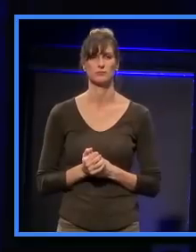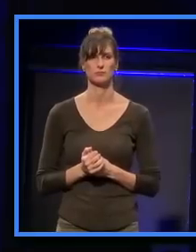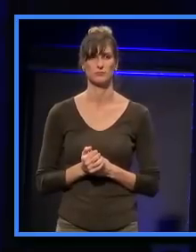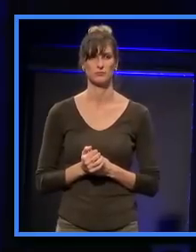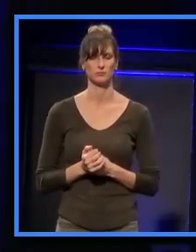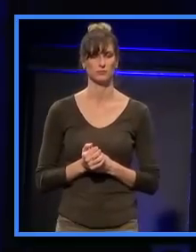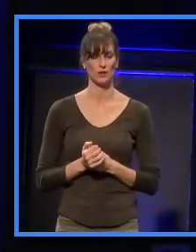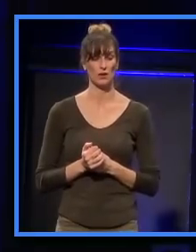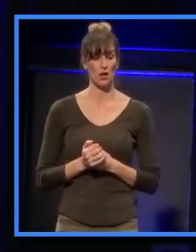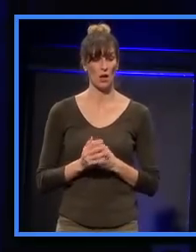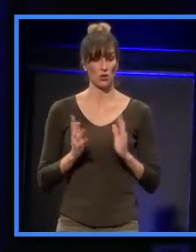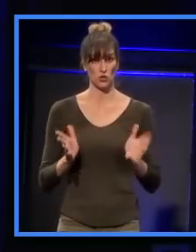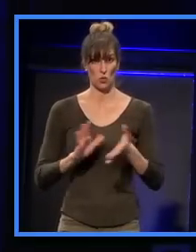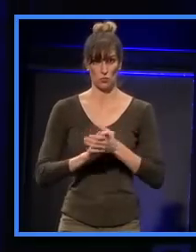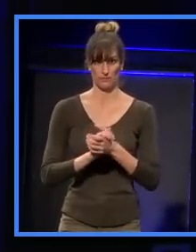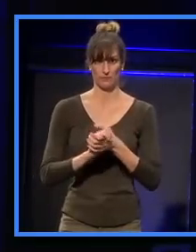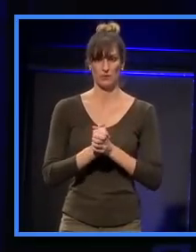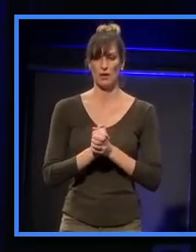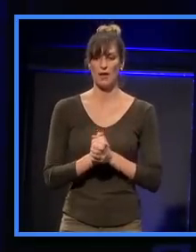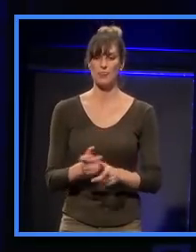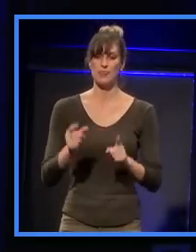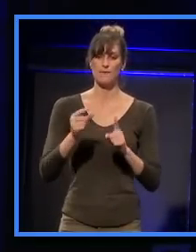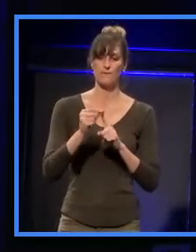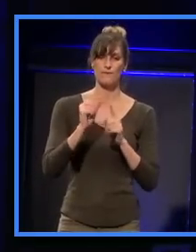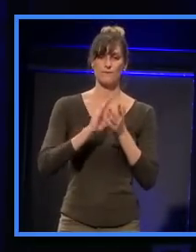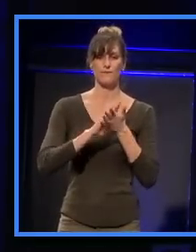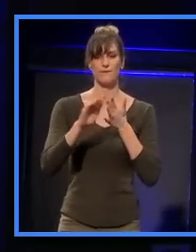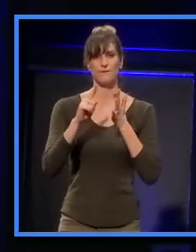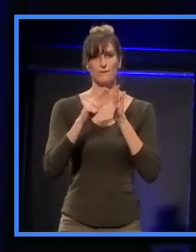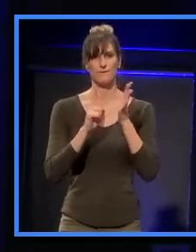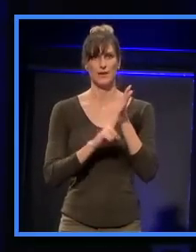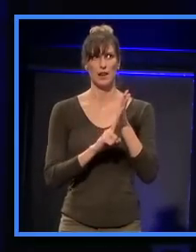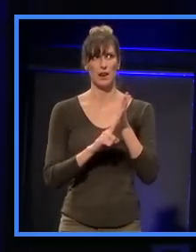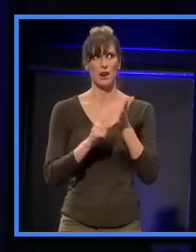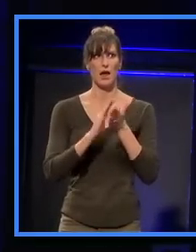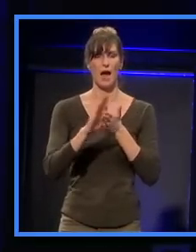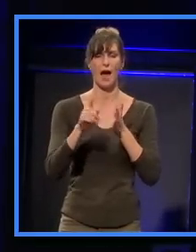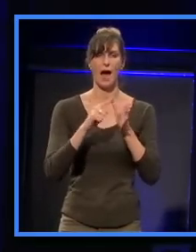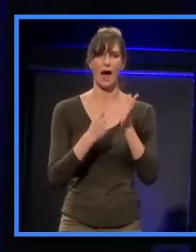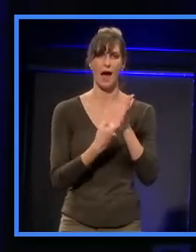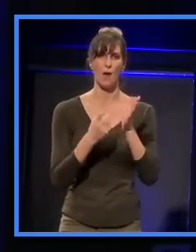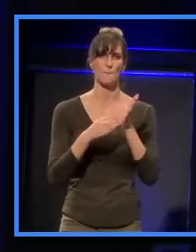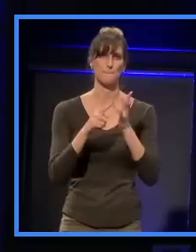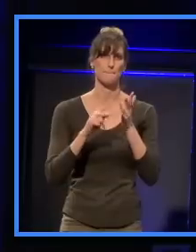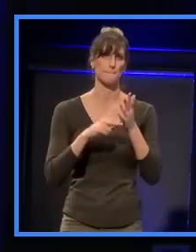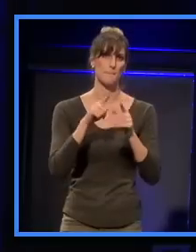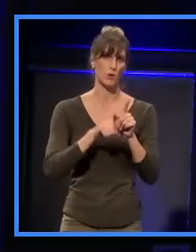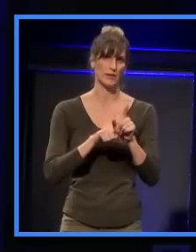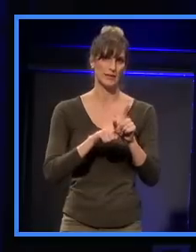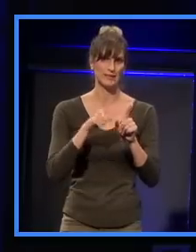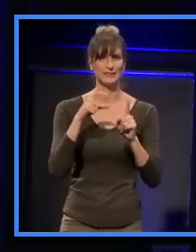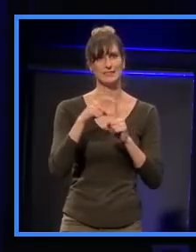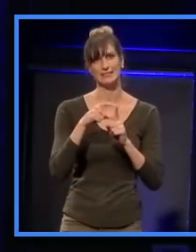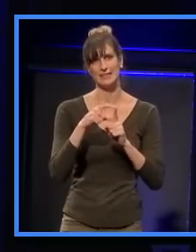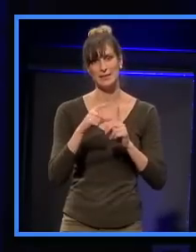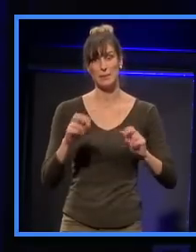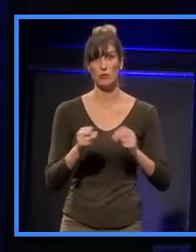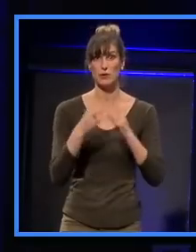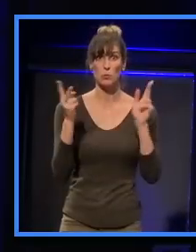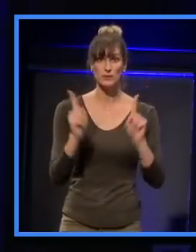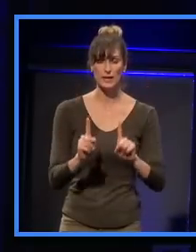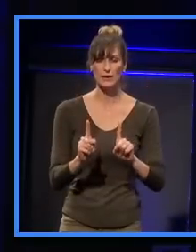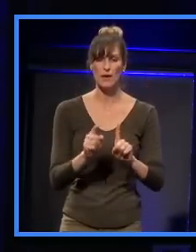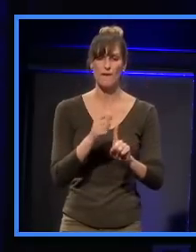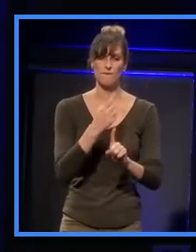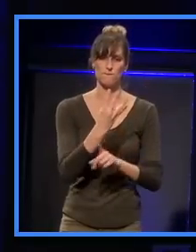So, let's kick off. The Philharmonie du Paris, what is it? It's primarily a 2,400 seat concert